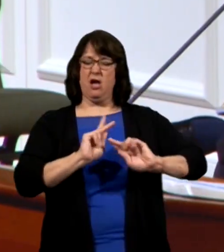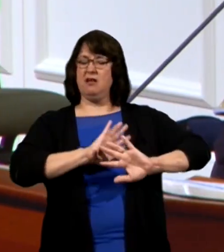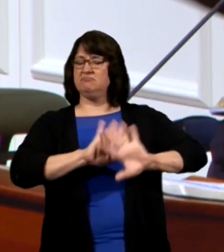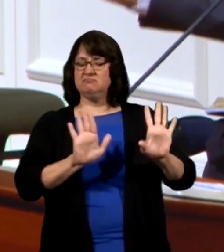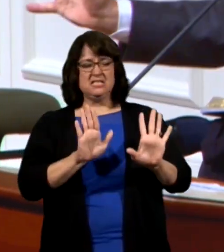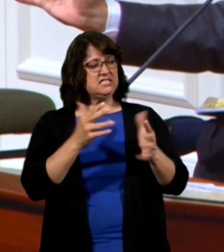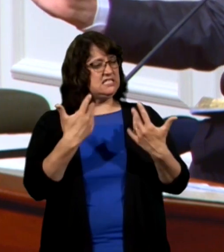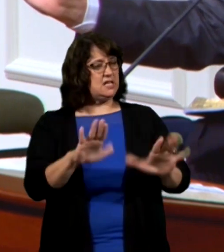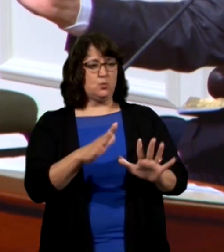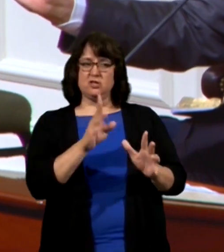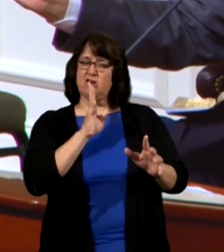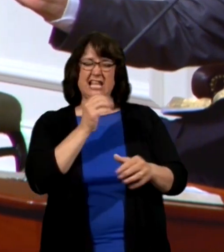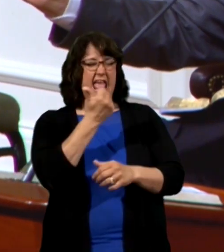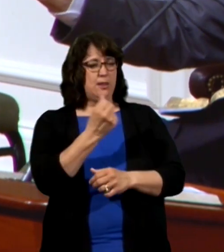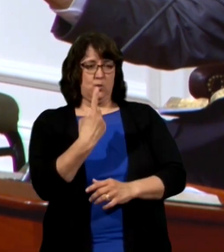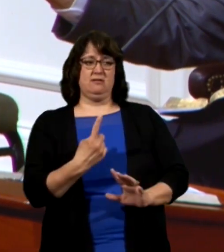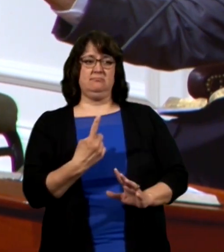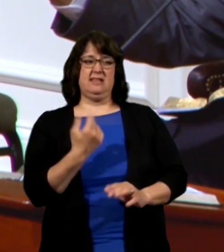at any time